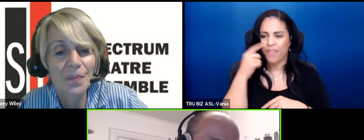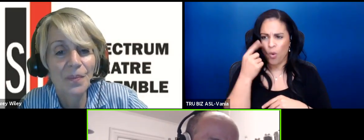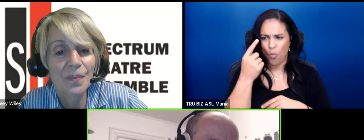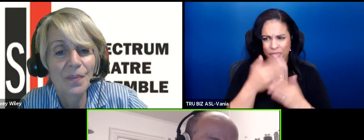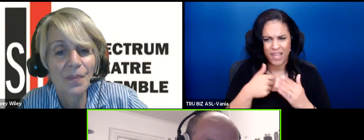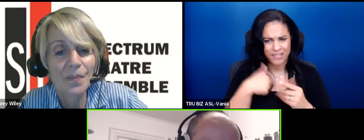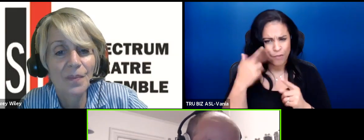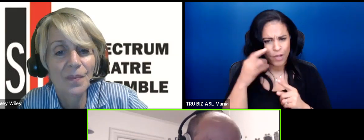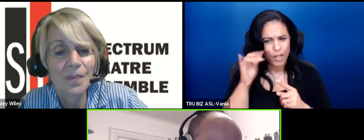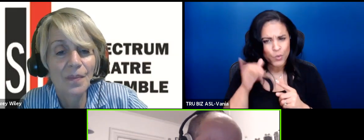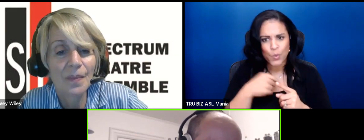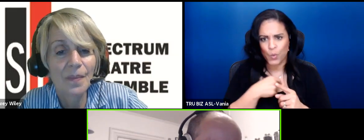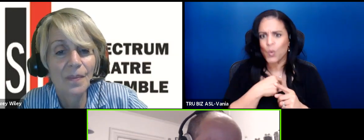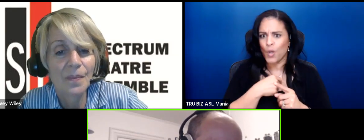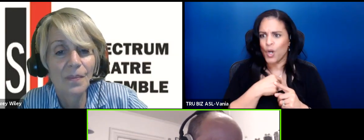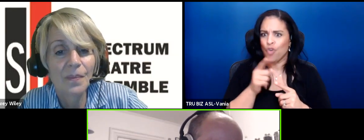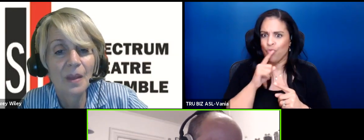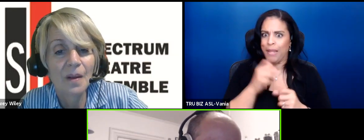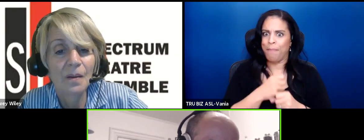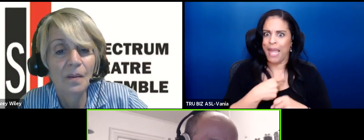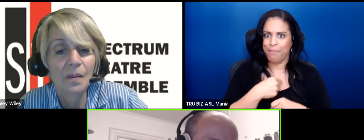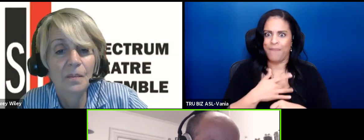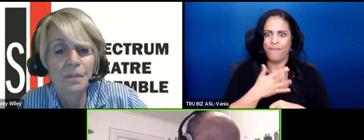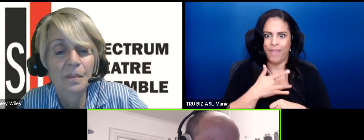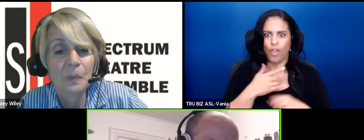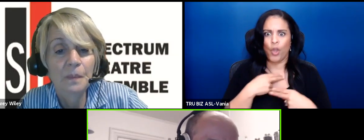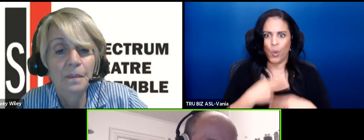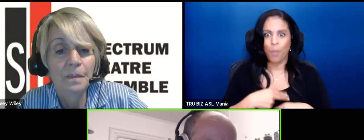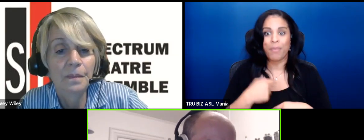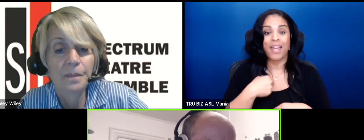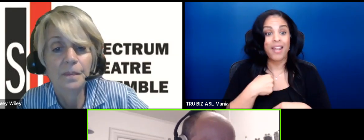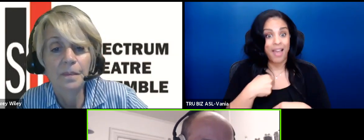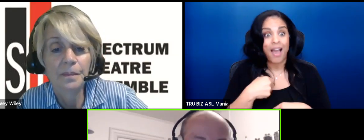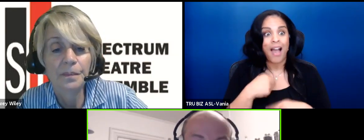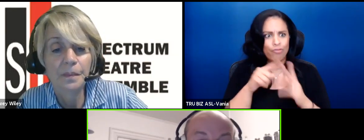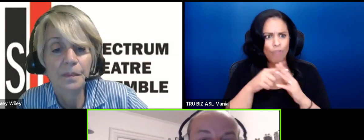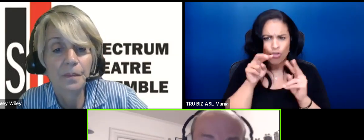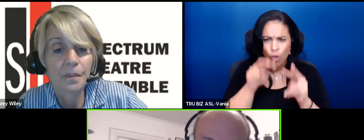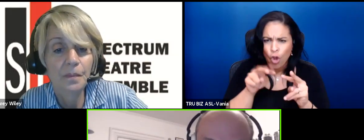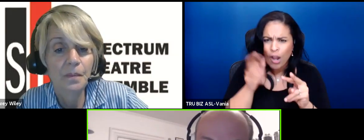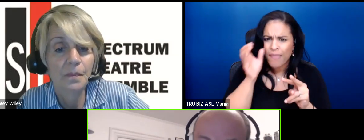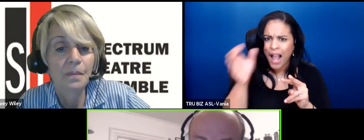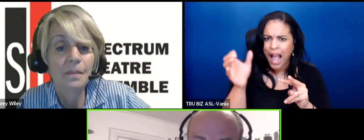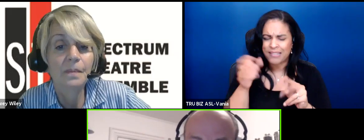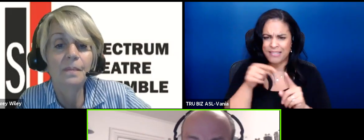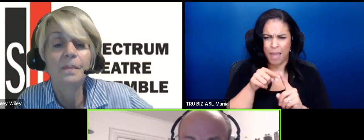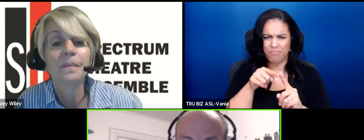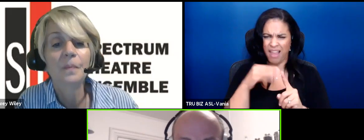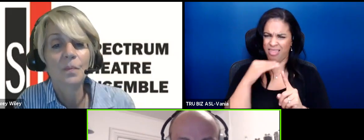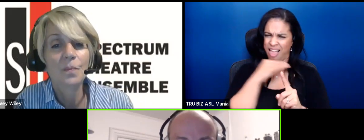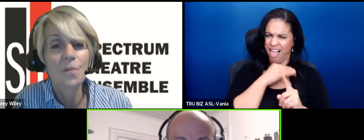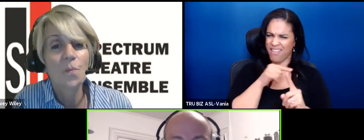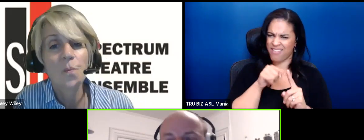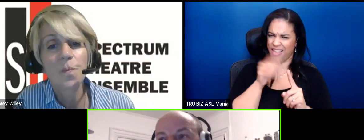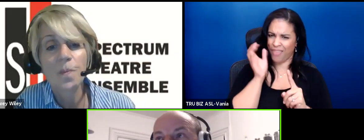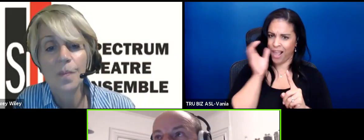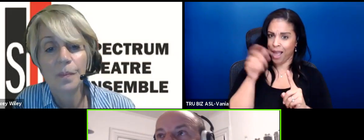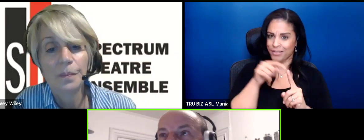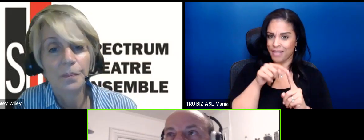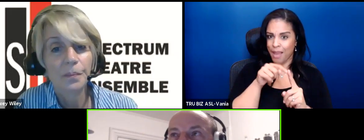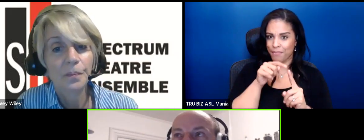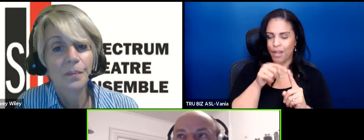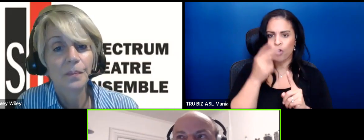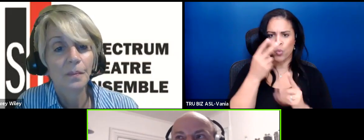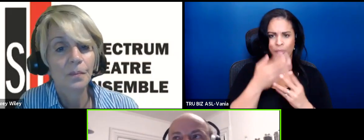is that which actually humanized me though because when I started to really look at the concept of lying there were two things that